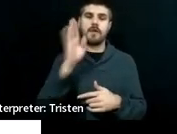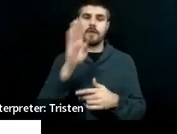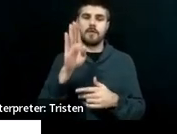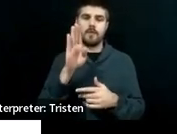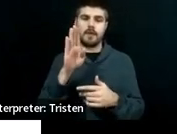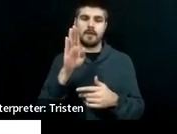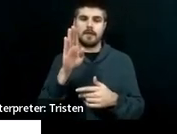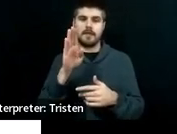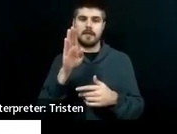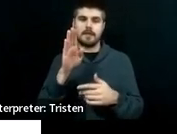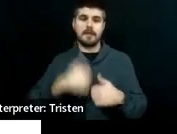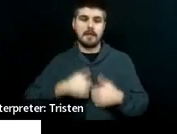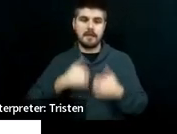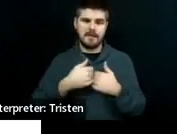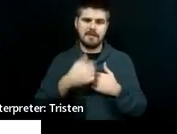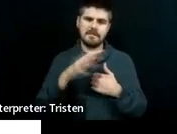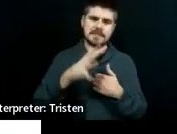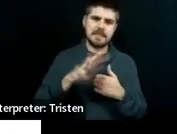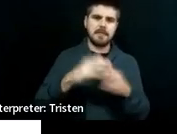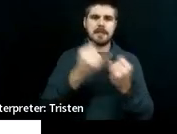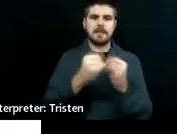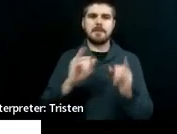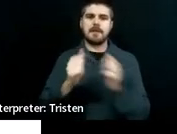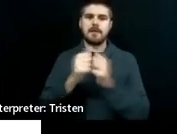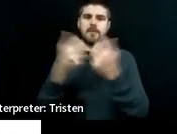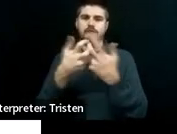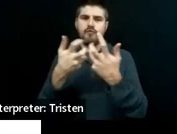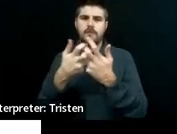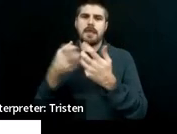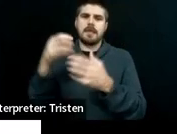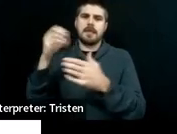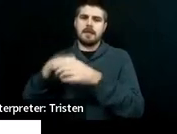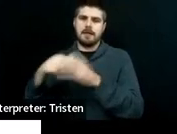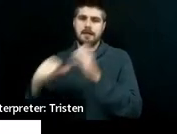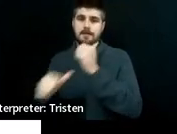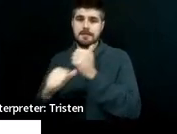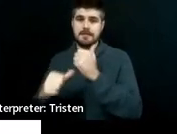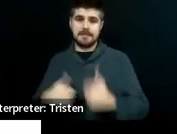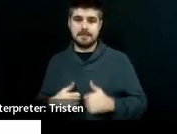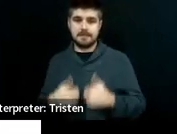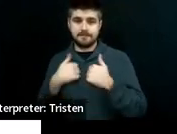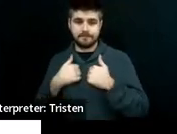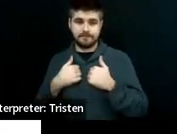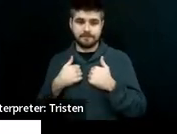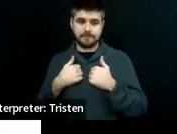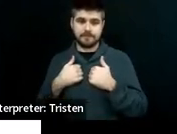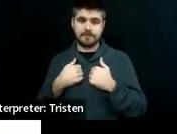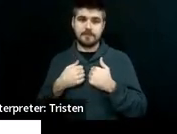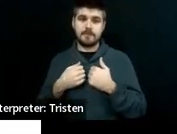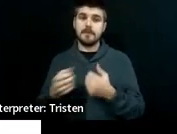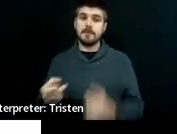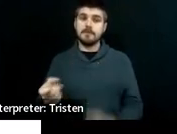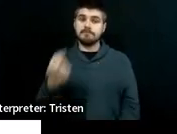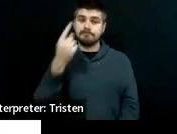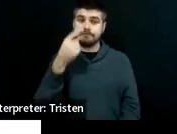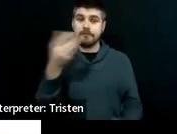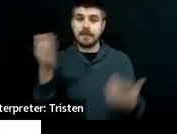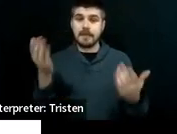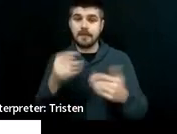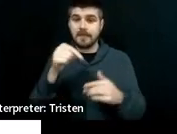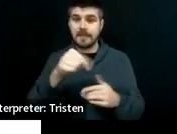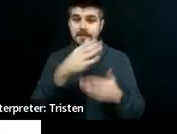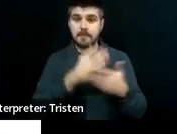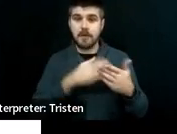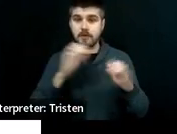the second of two places where you can put an A if you don't want to have daily living goals, or the